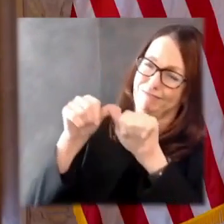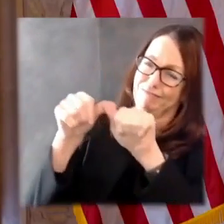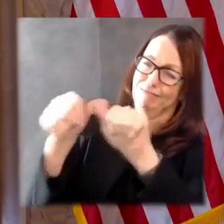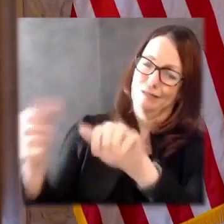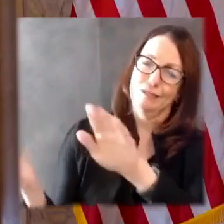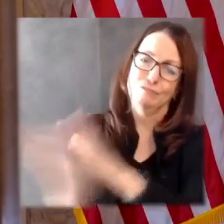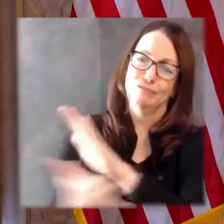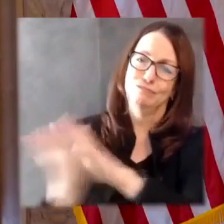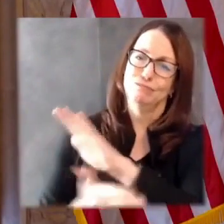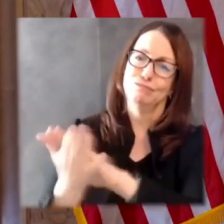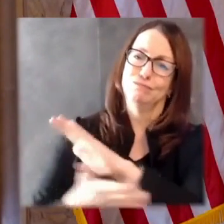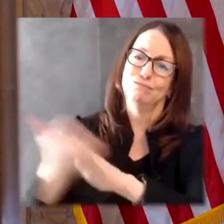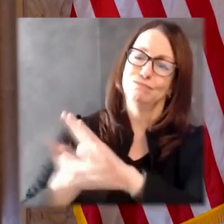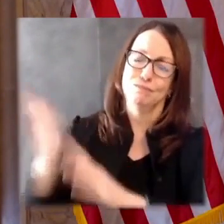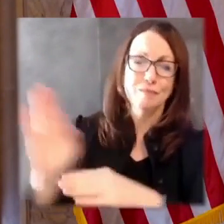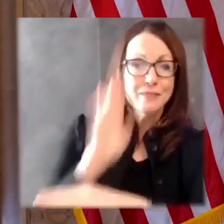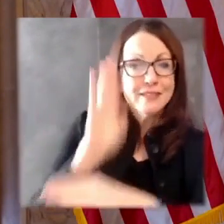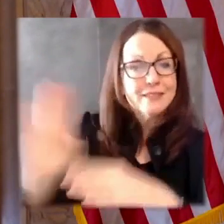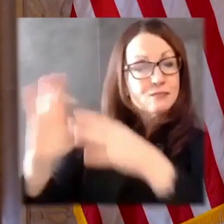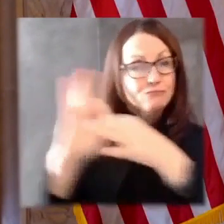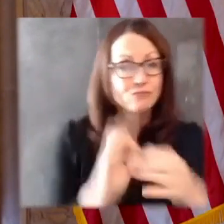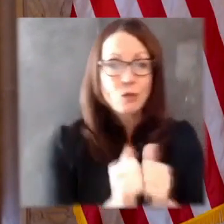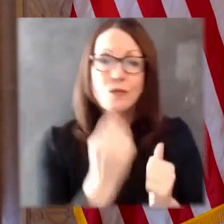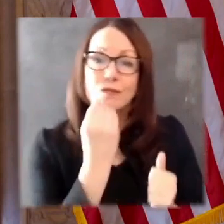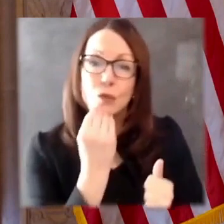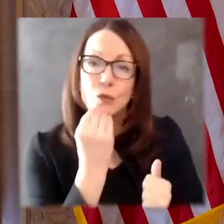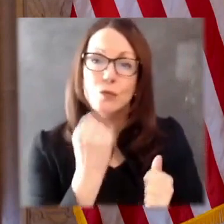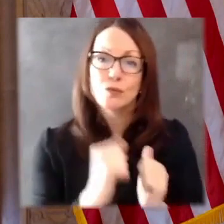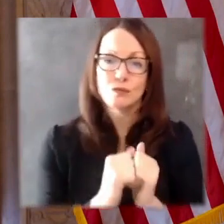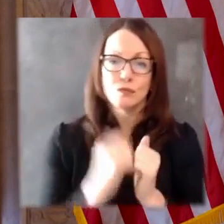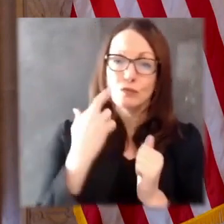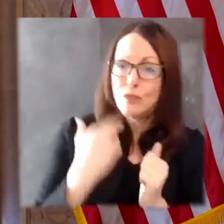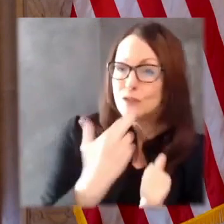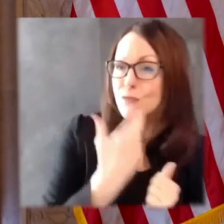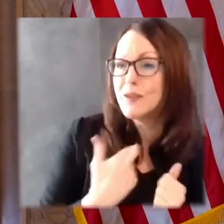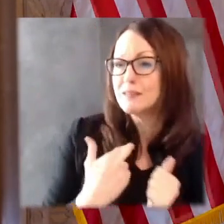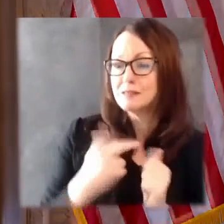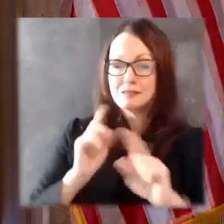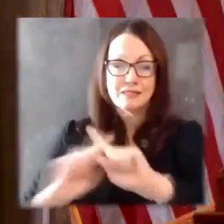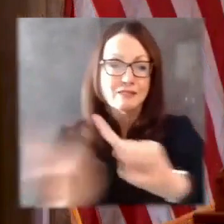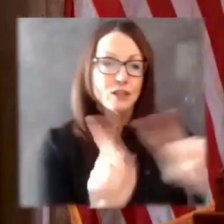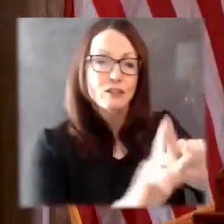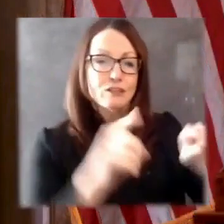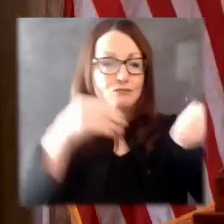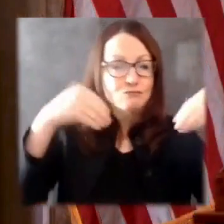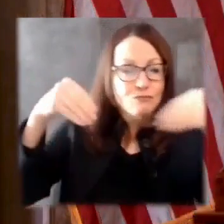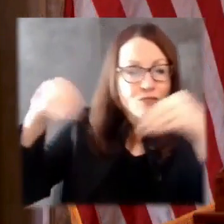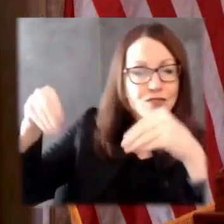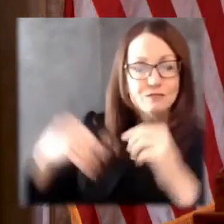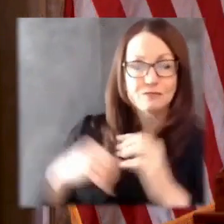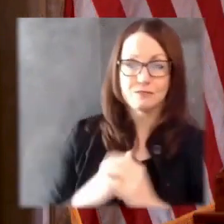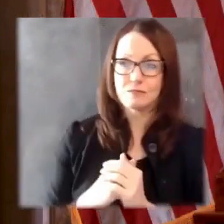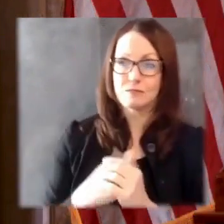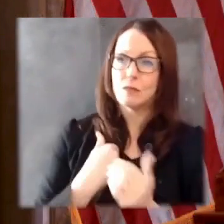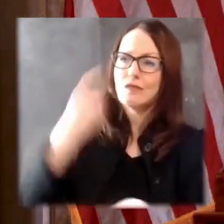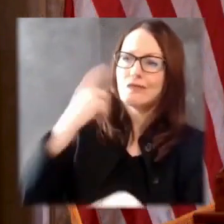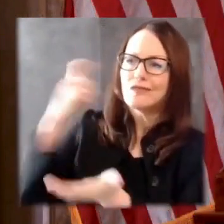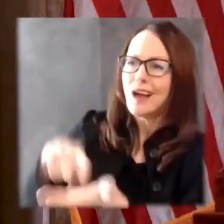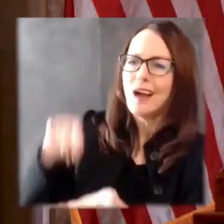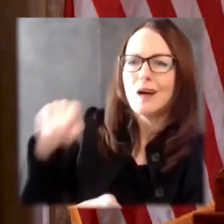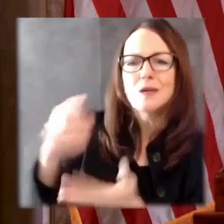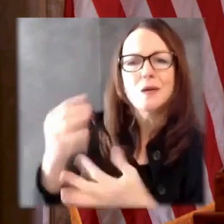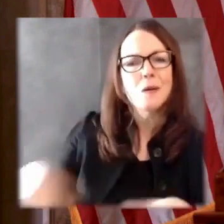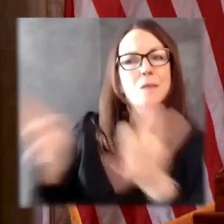businesses and restaurants who reimagined and retooled to keep customers and their communities safe. In the men and women of our